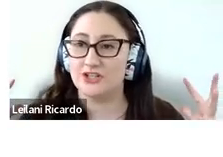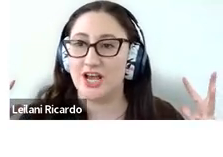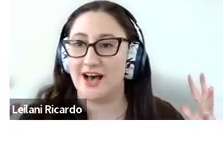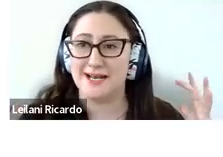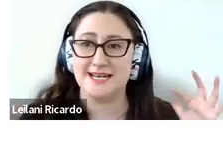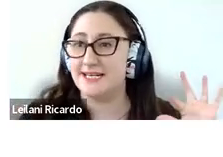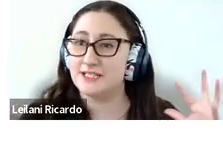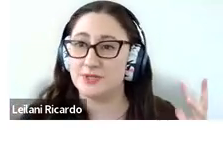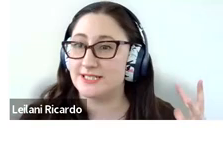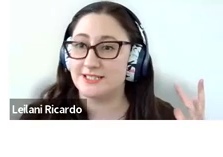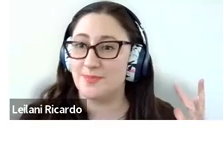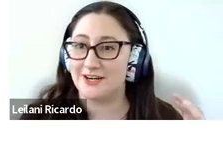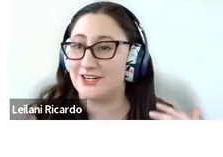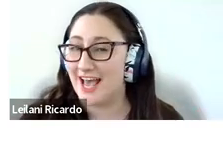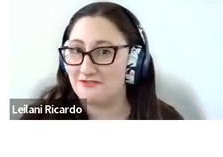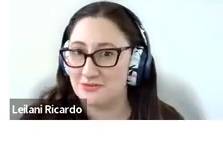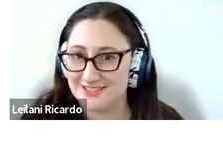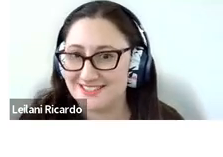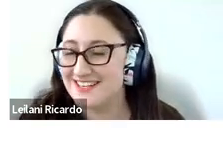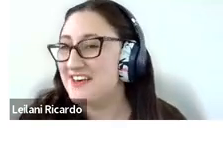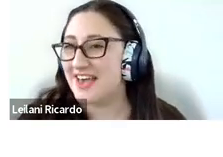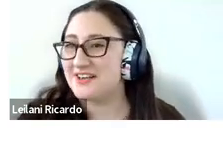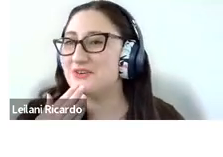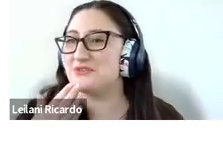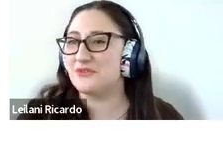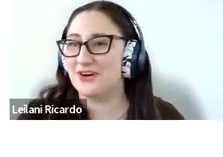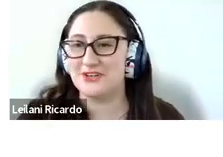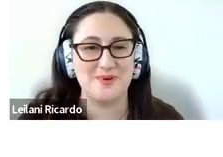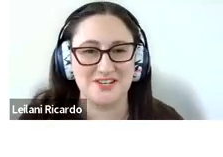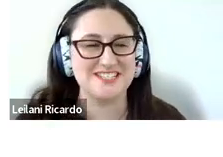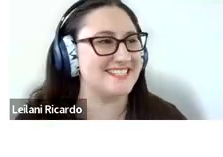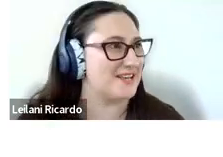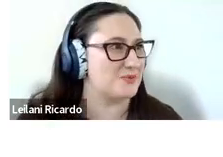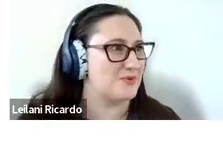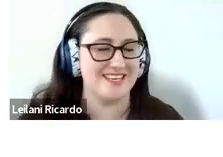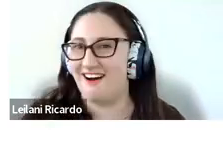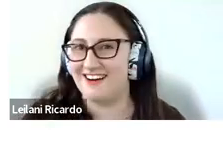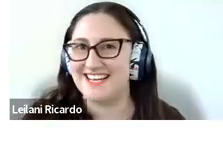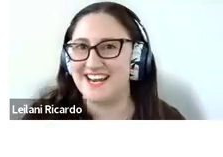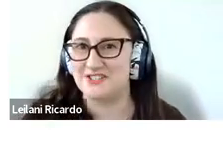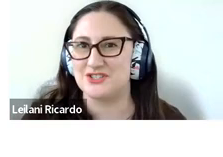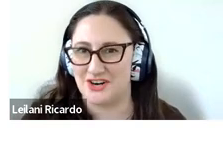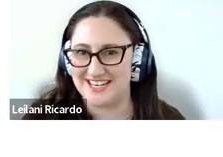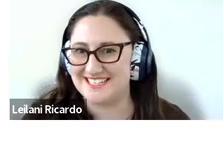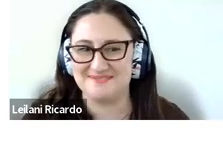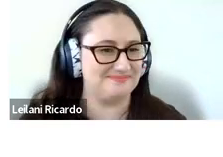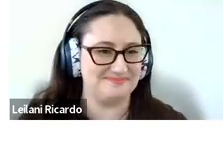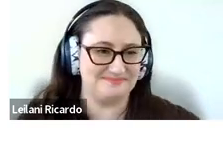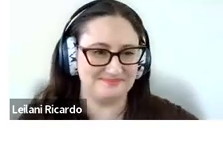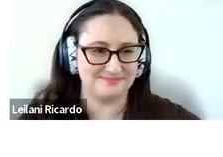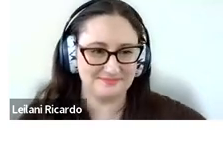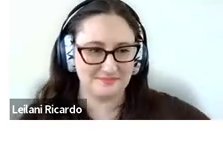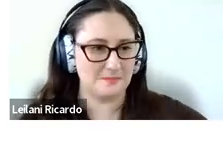large 90s print inspired headphones. Thank you for your patience as we are getting started.